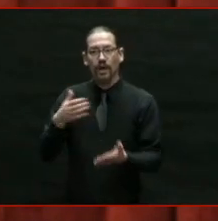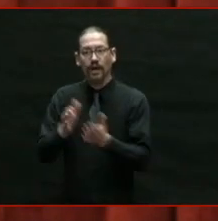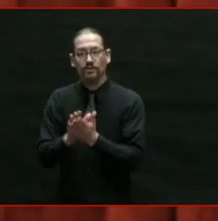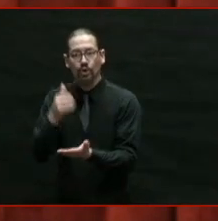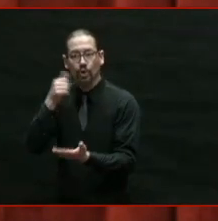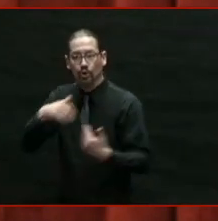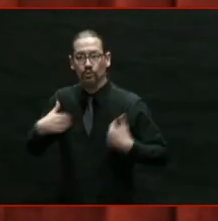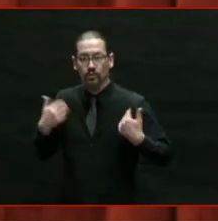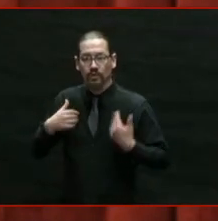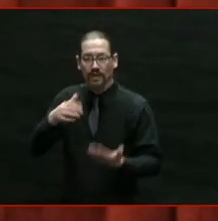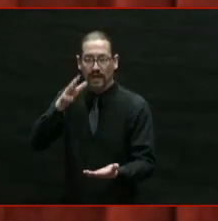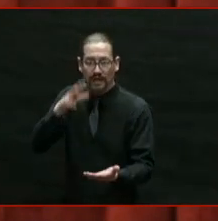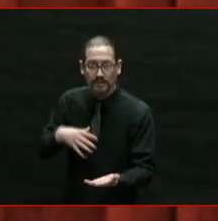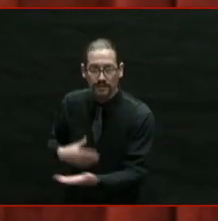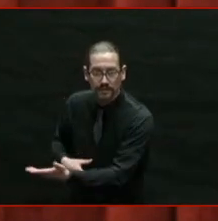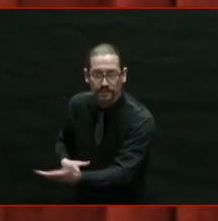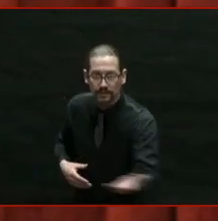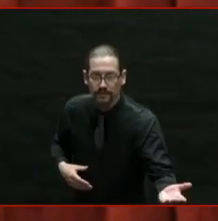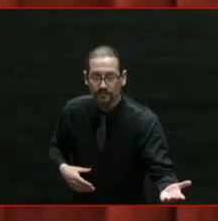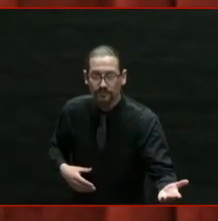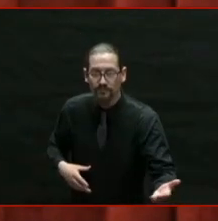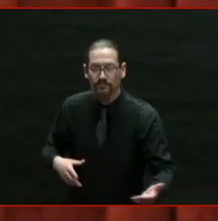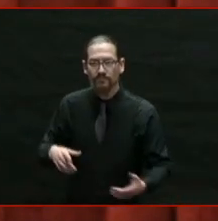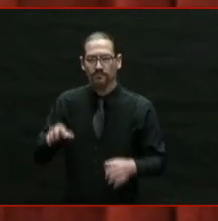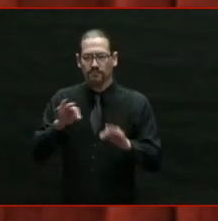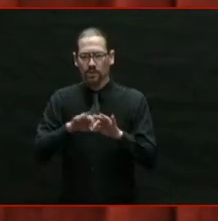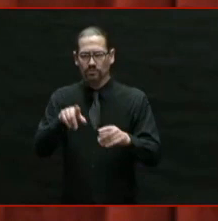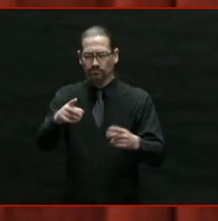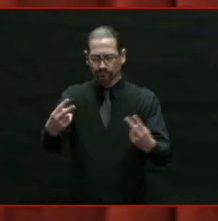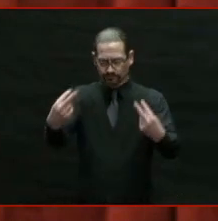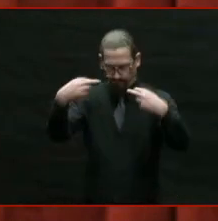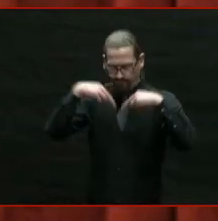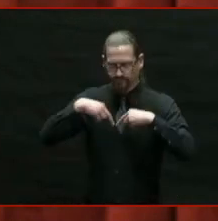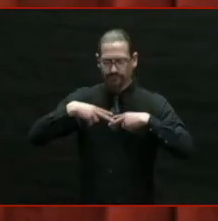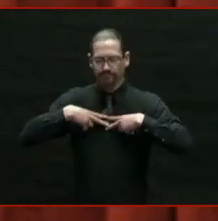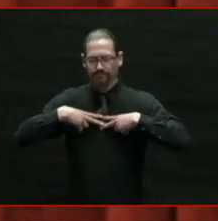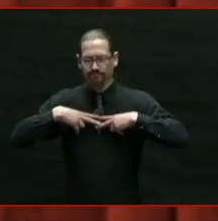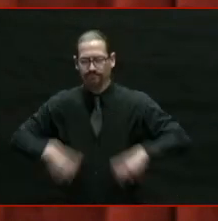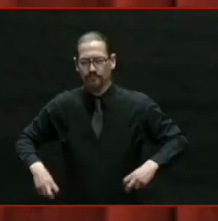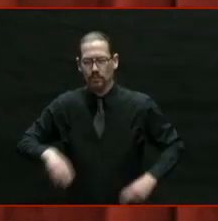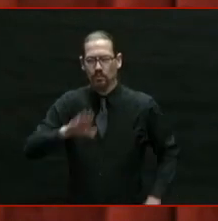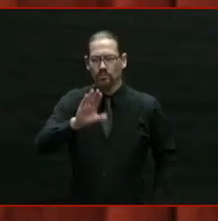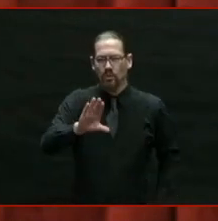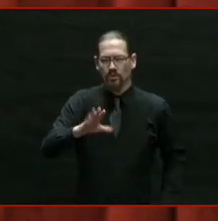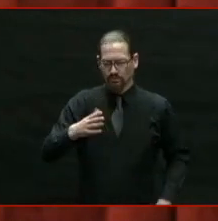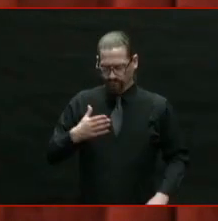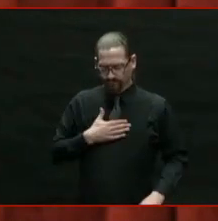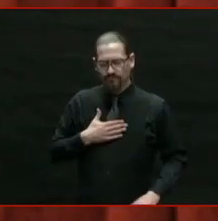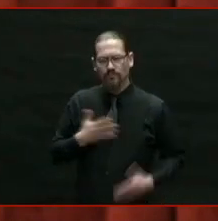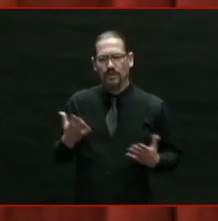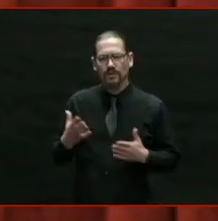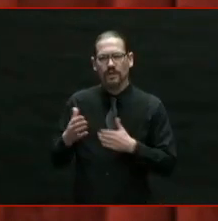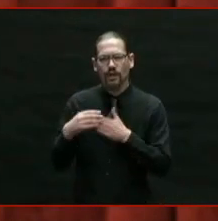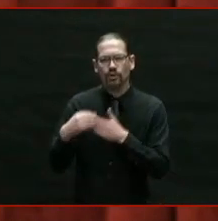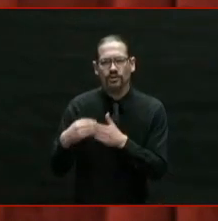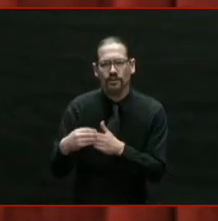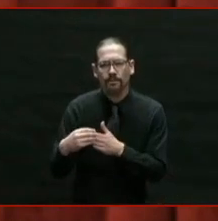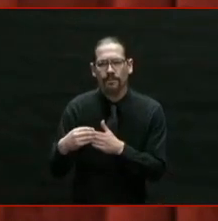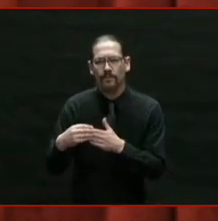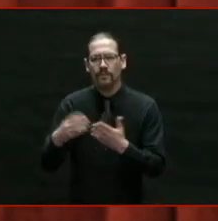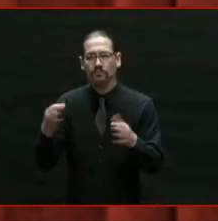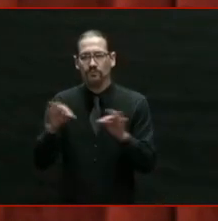I want you to look within yourself and find the courage to lead. Now listen, there's going to be